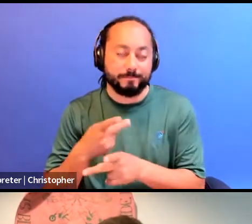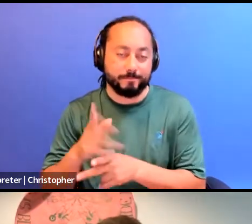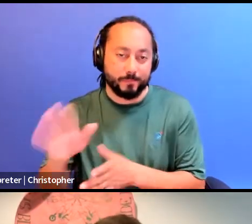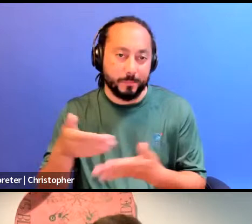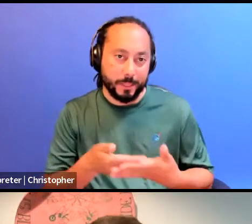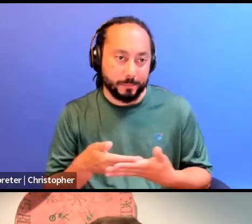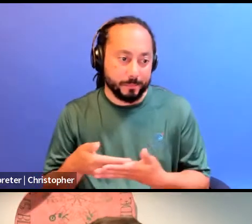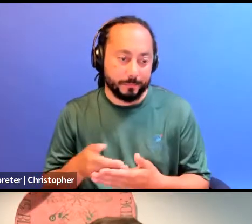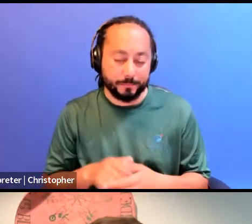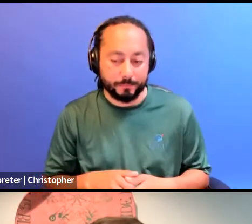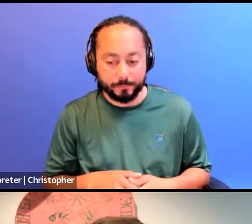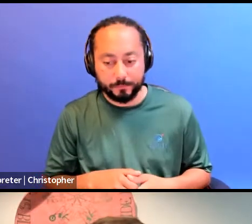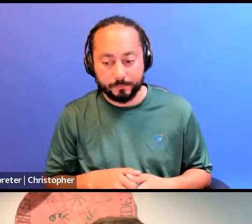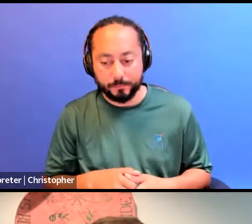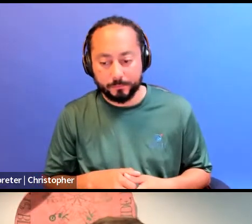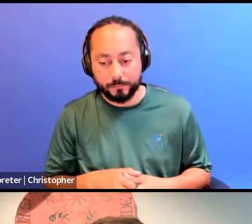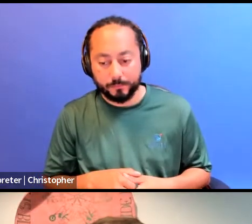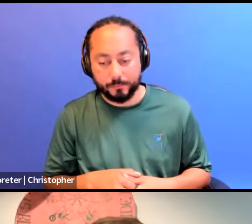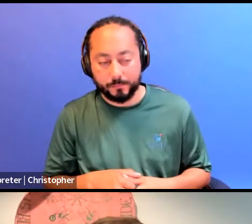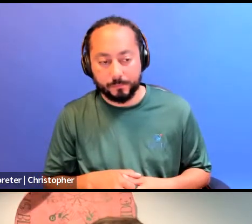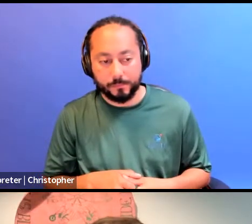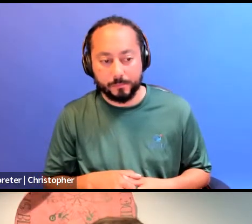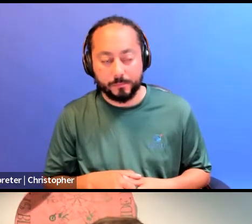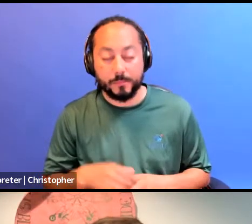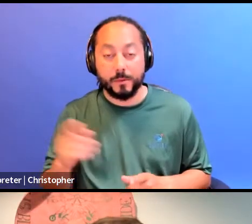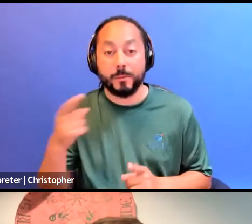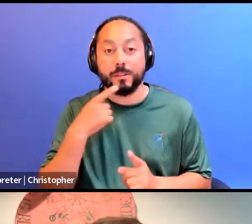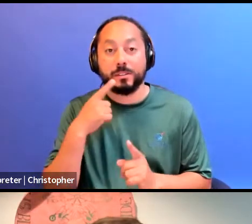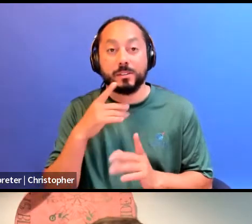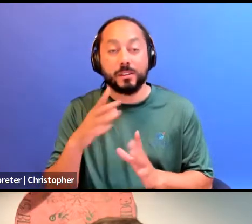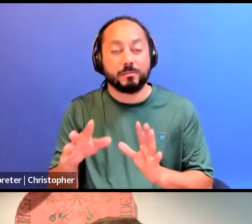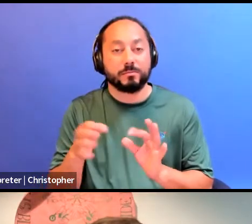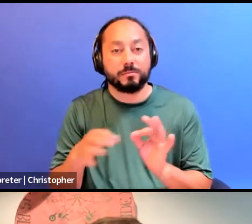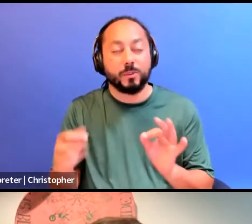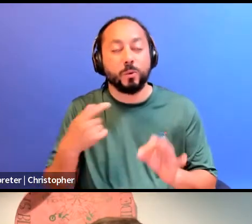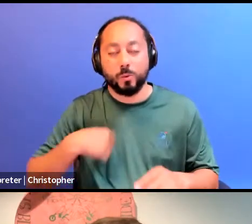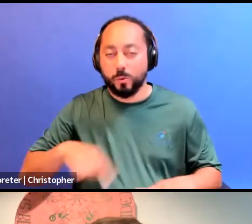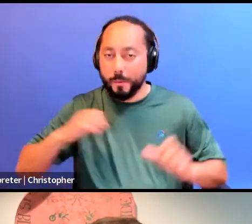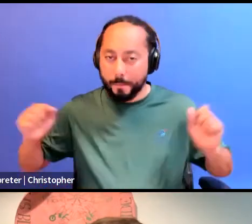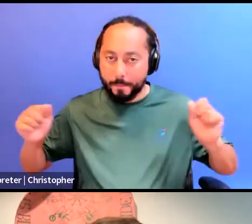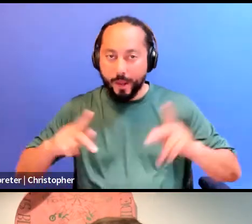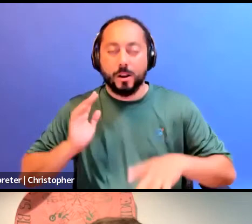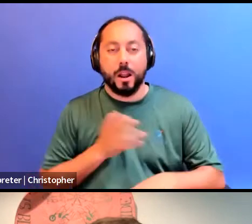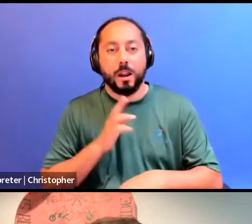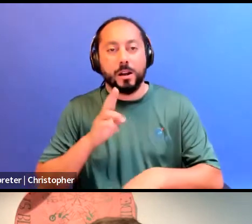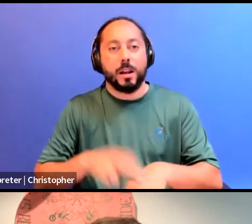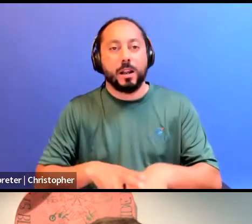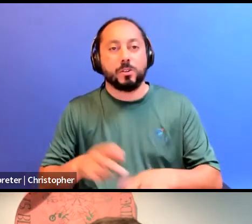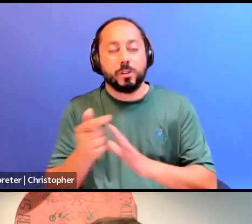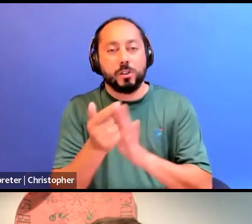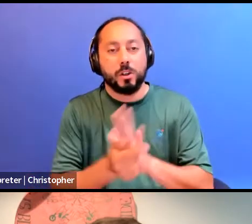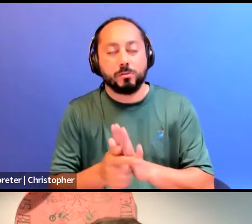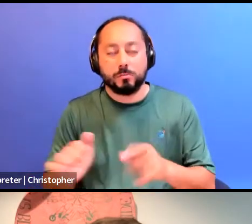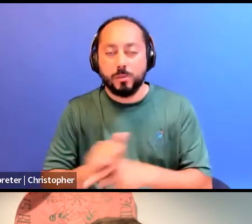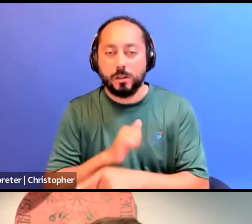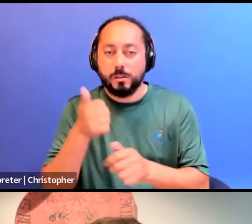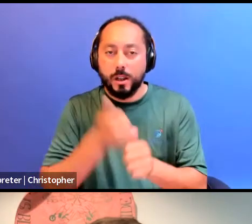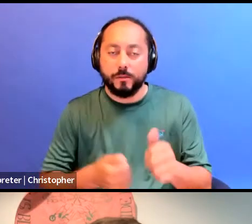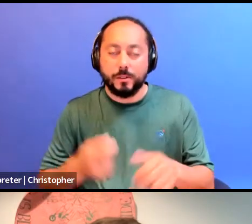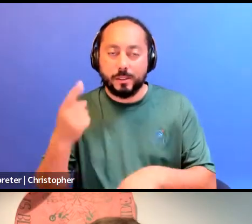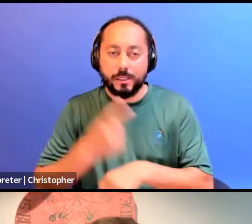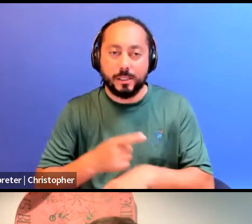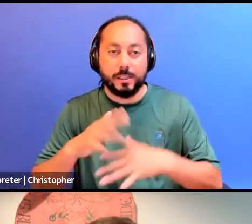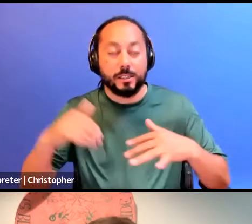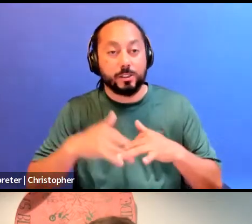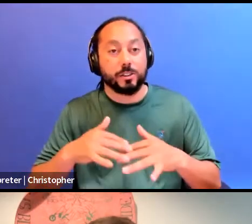The sentence is that we will return to our natural laws. We practice every day as indigenous nations, that people become acquainted